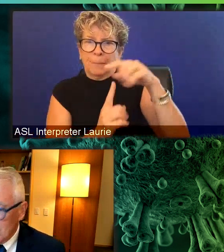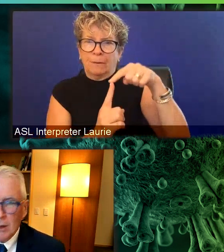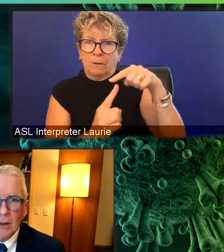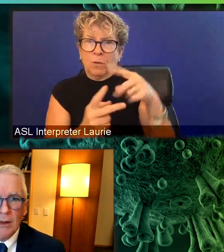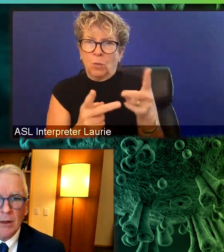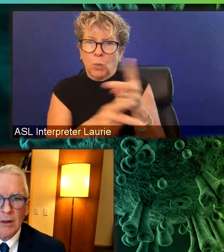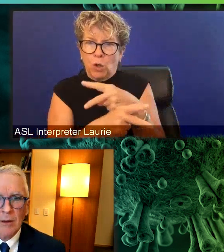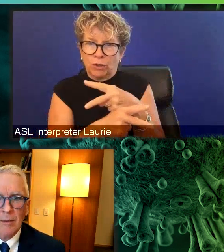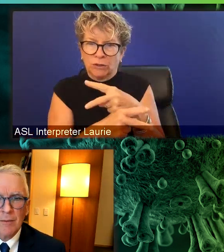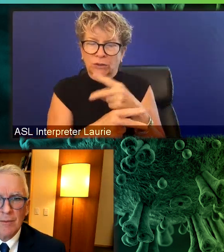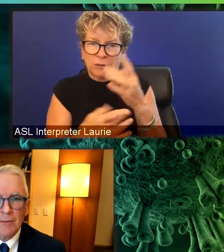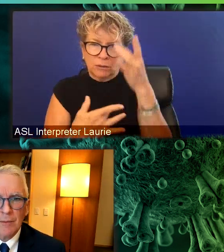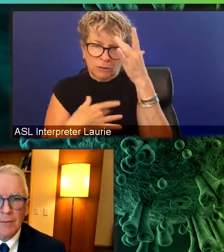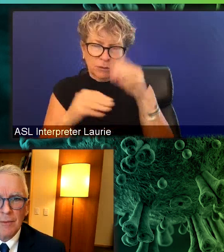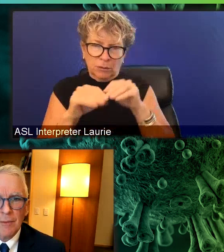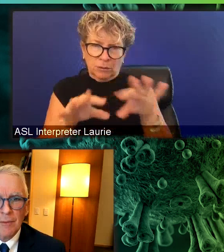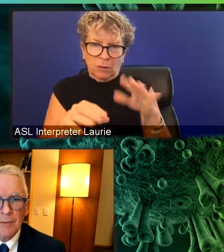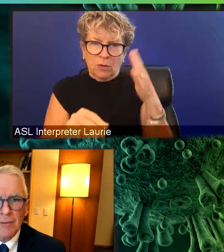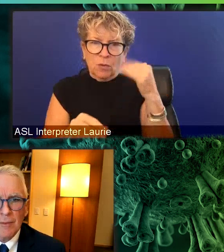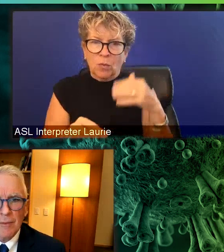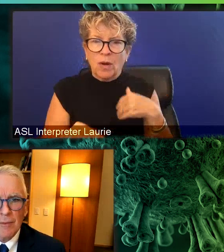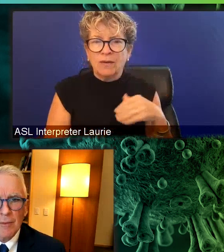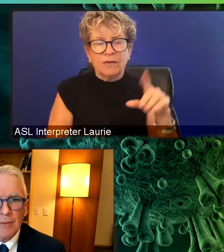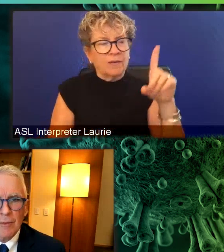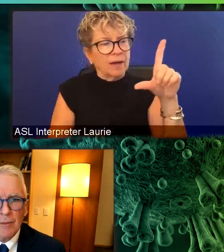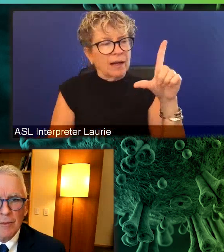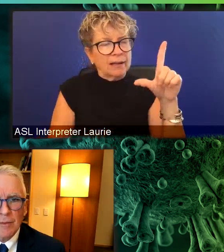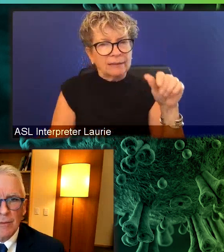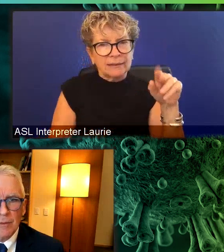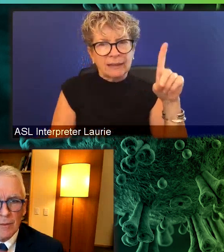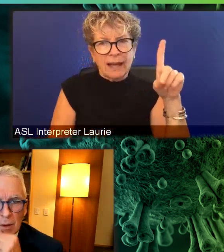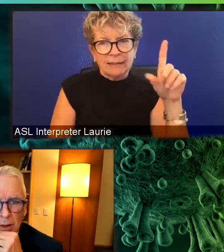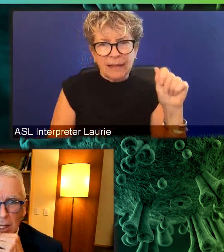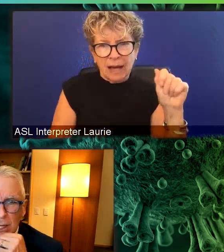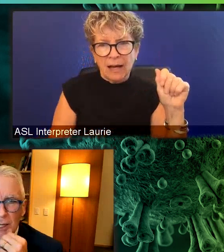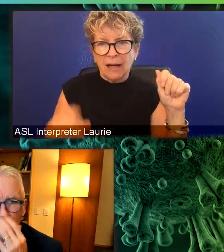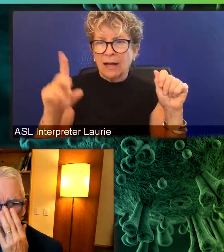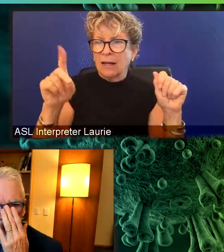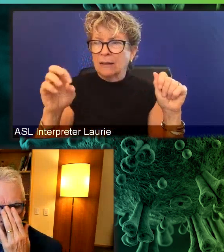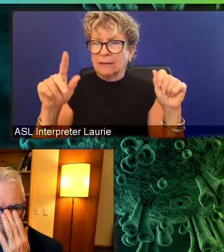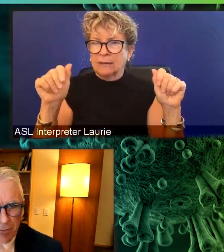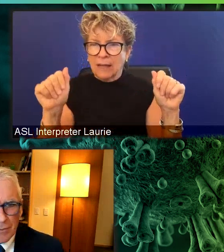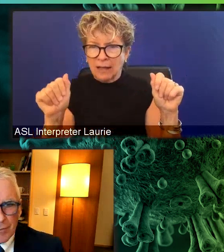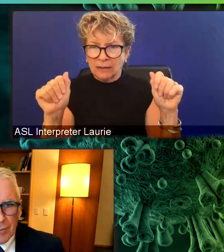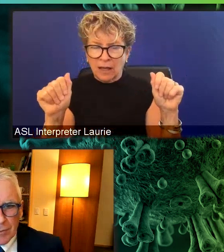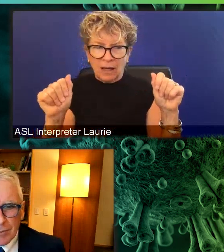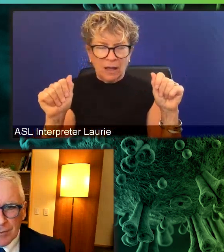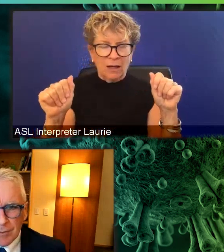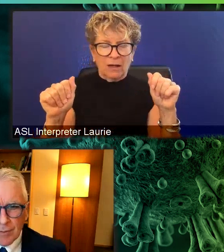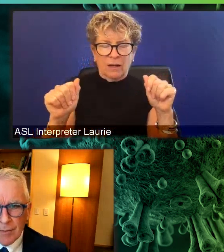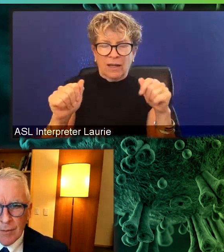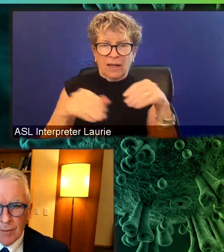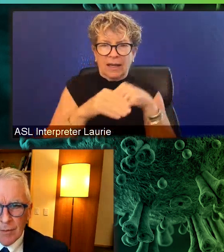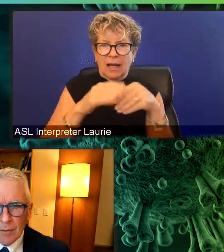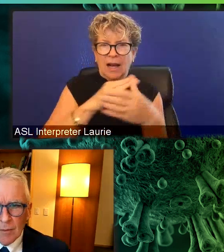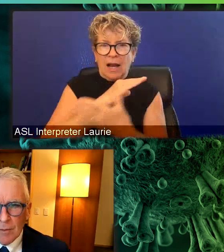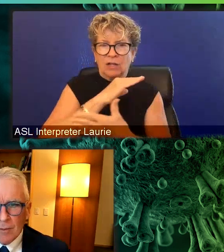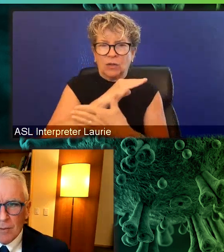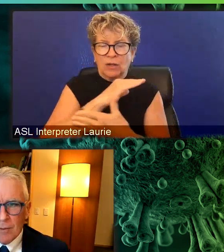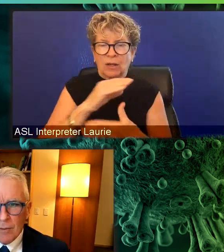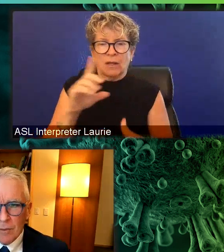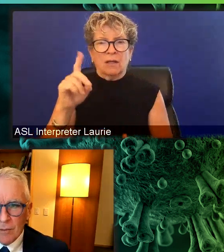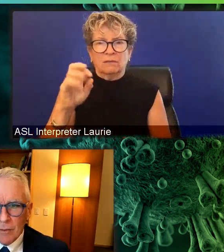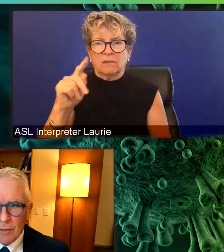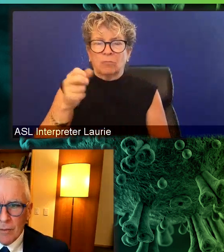you look within countries that have both say Lambda and Delta and you see which one is, is winning and kind of Delta is currently out competing,